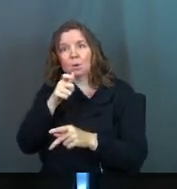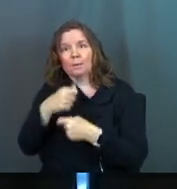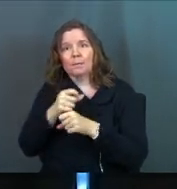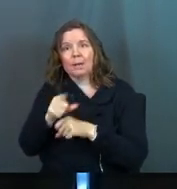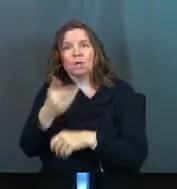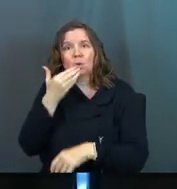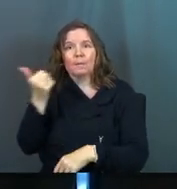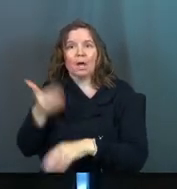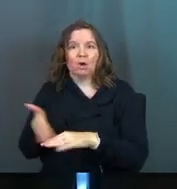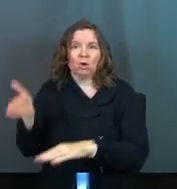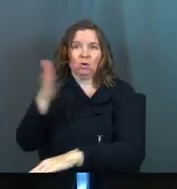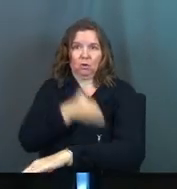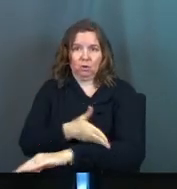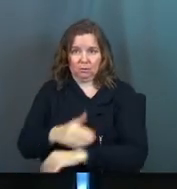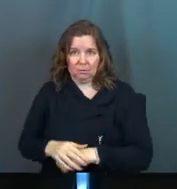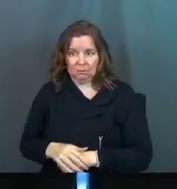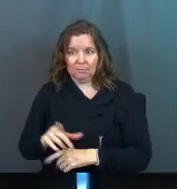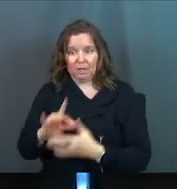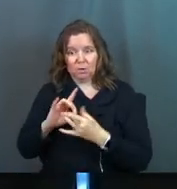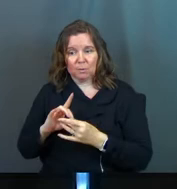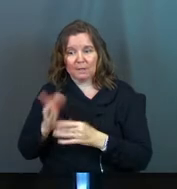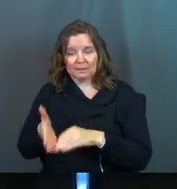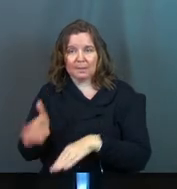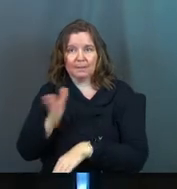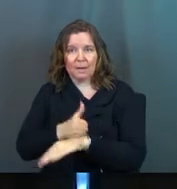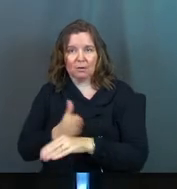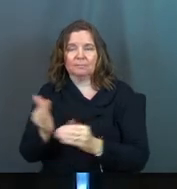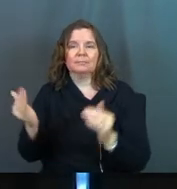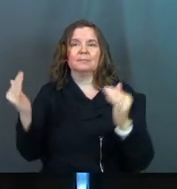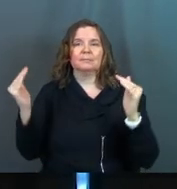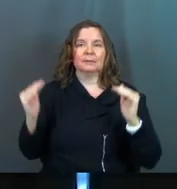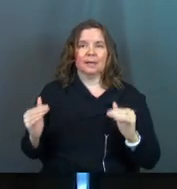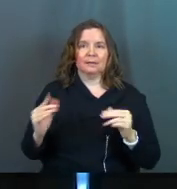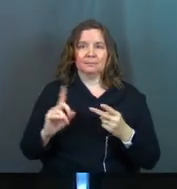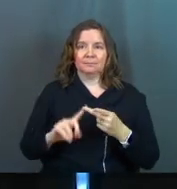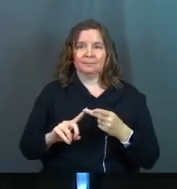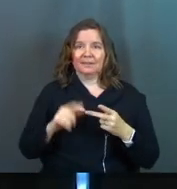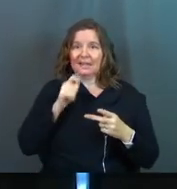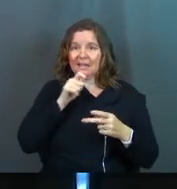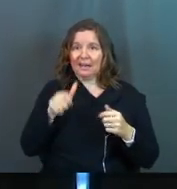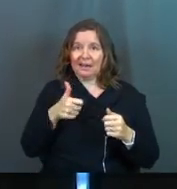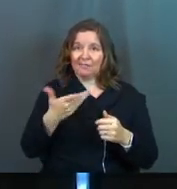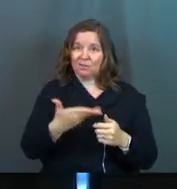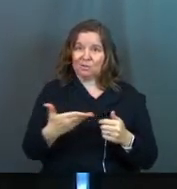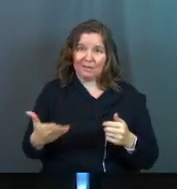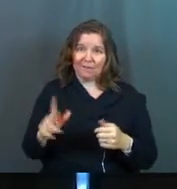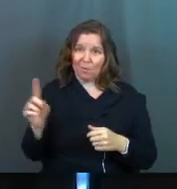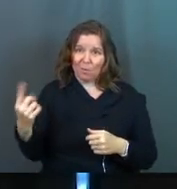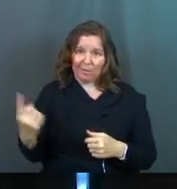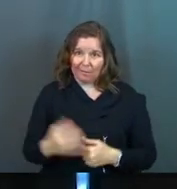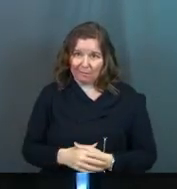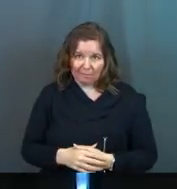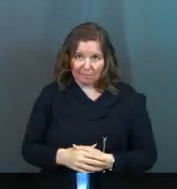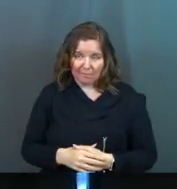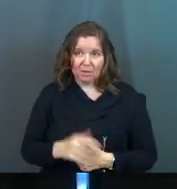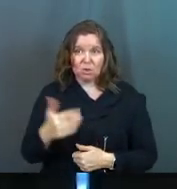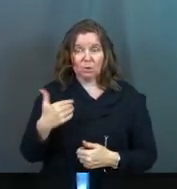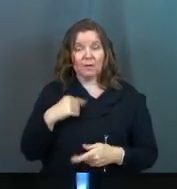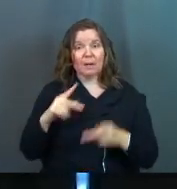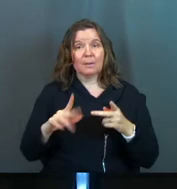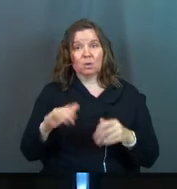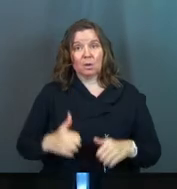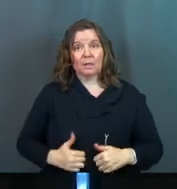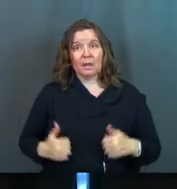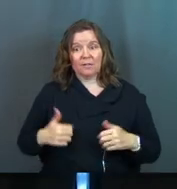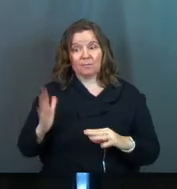that are making you better, making your relationships better. Next, they aren't after your stuff. You've had